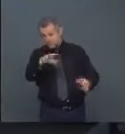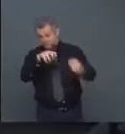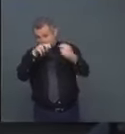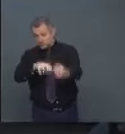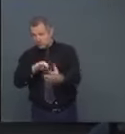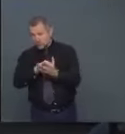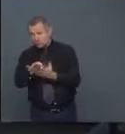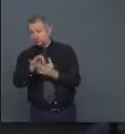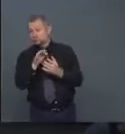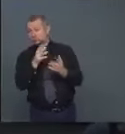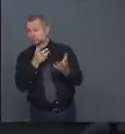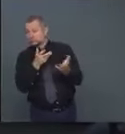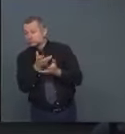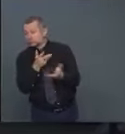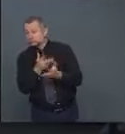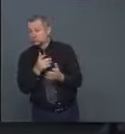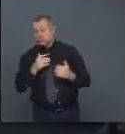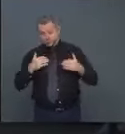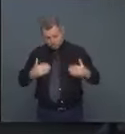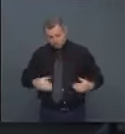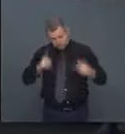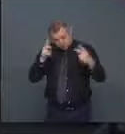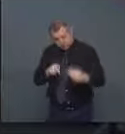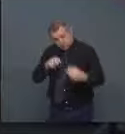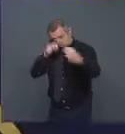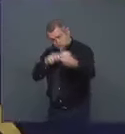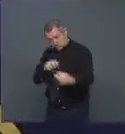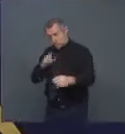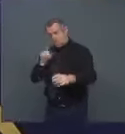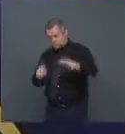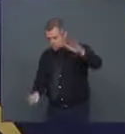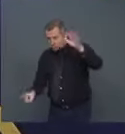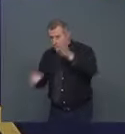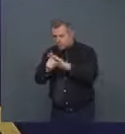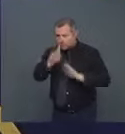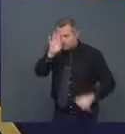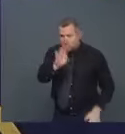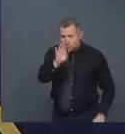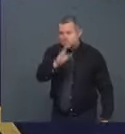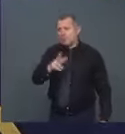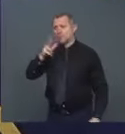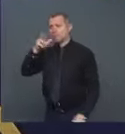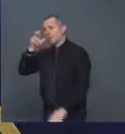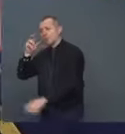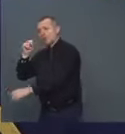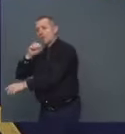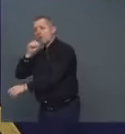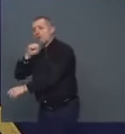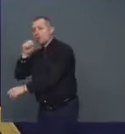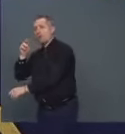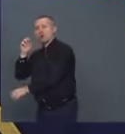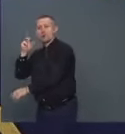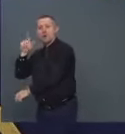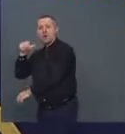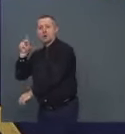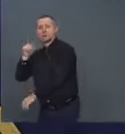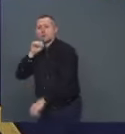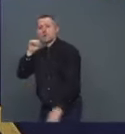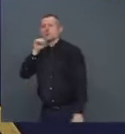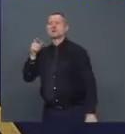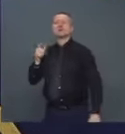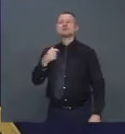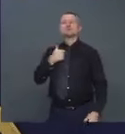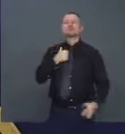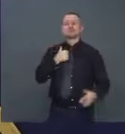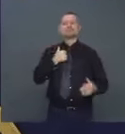person? Are you going to Brooklyn or Rockland County? Or are you doing this virtually? I'm doing it virtually because I want to do the entire community. You know, you have